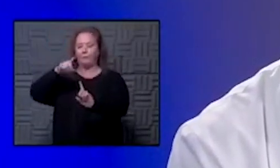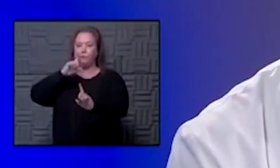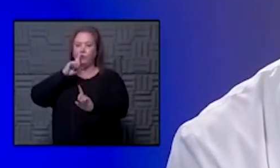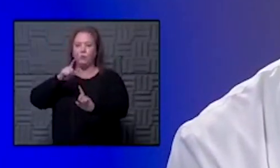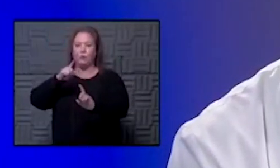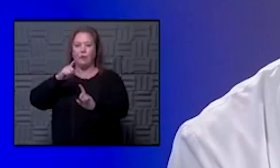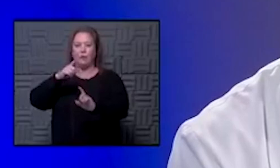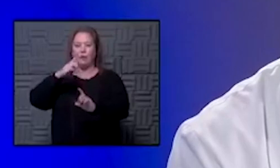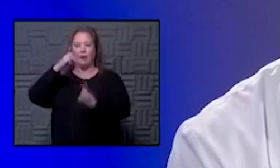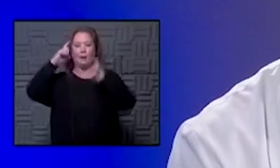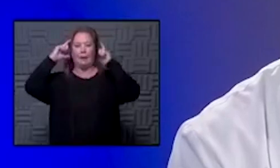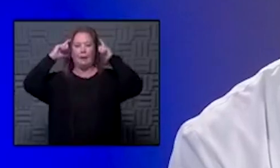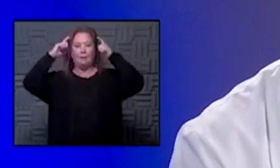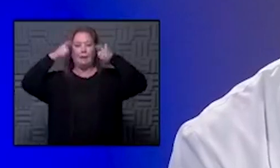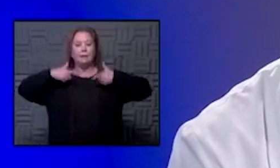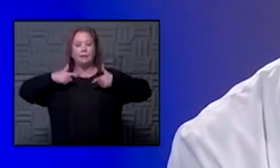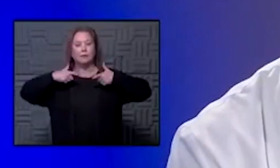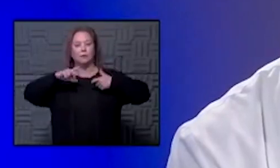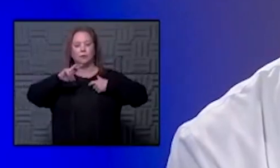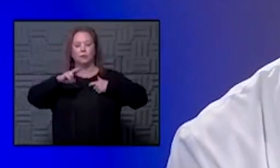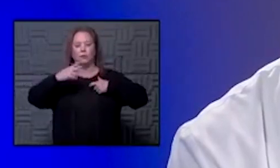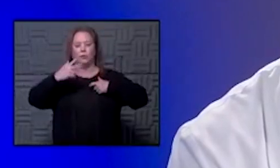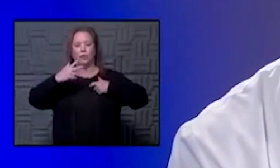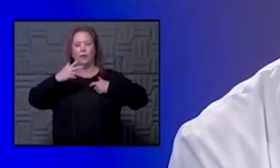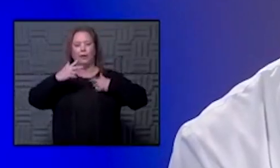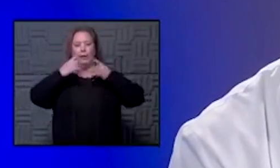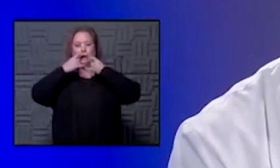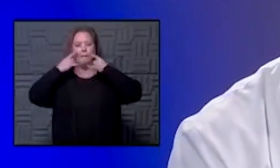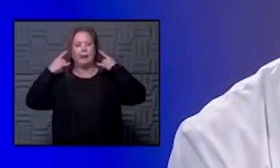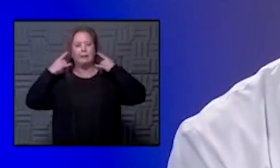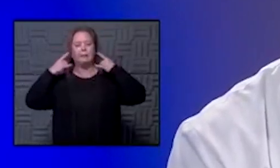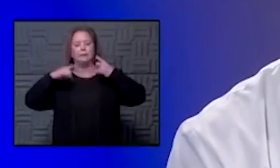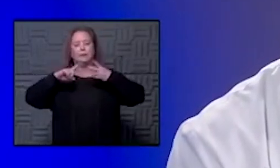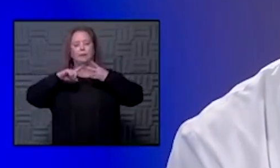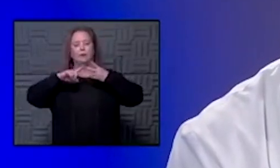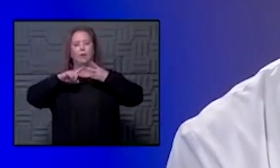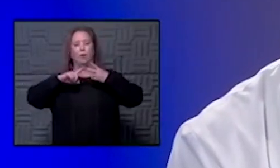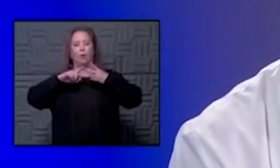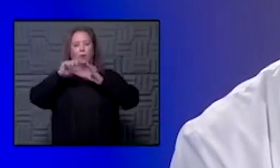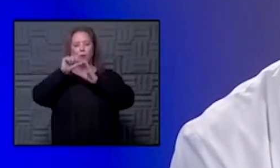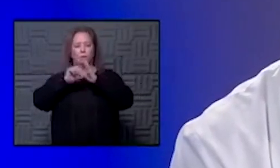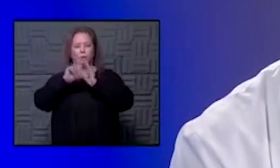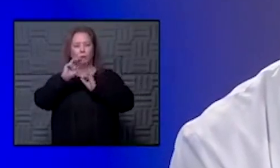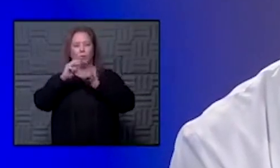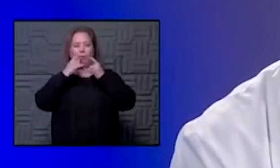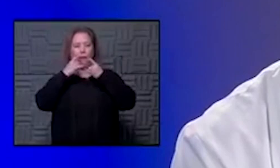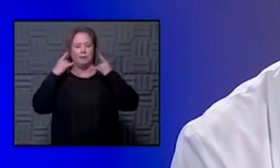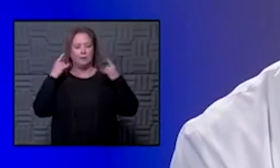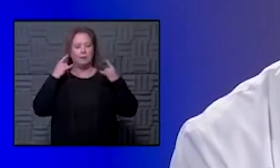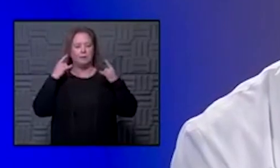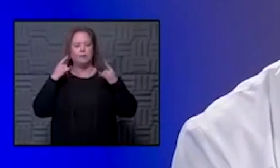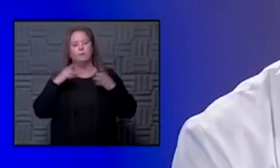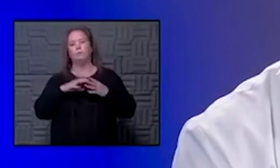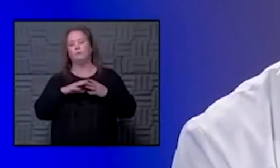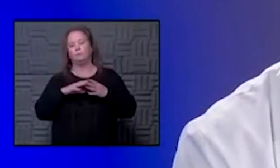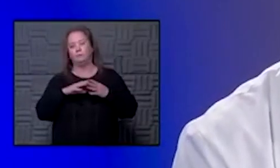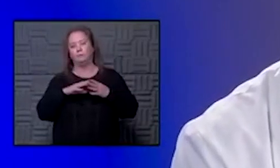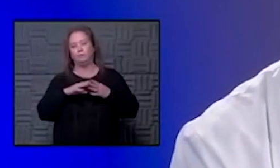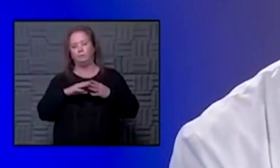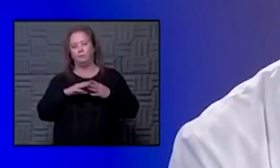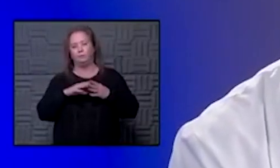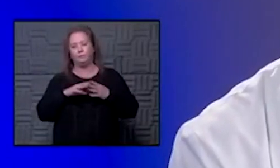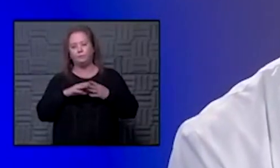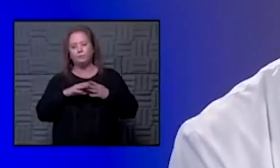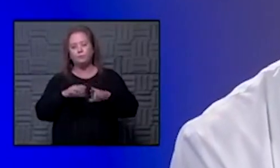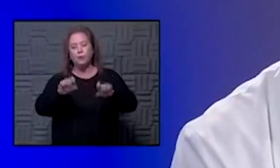really need that face mask which is either going to be the two to three layer cotton mask or the surgical mask or things of that nature you can in